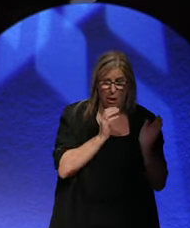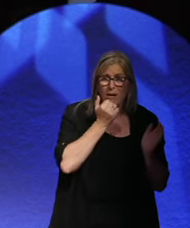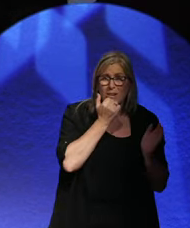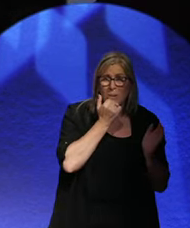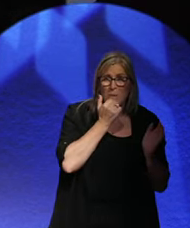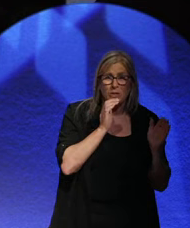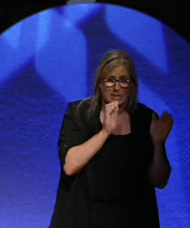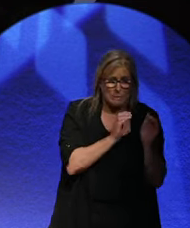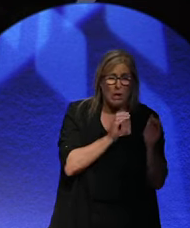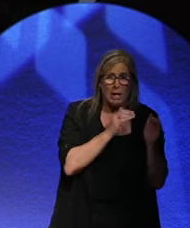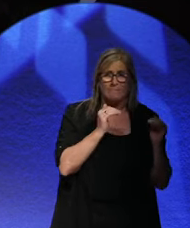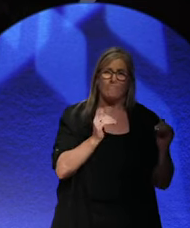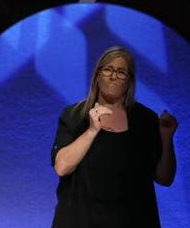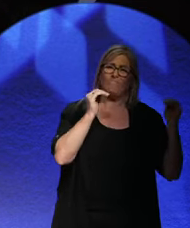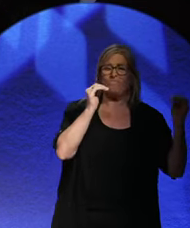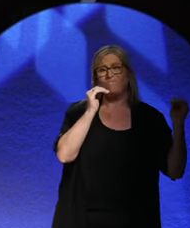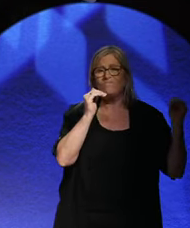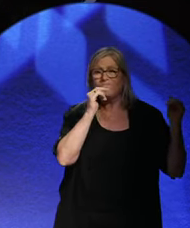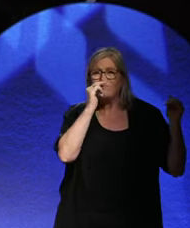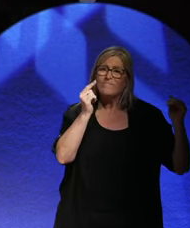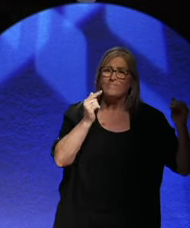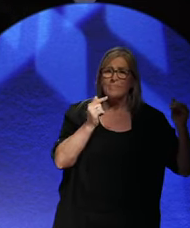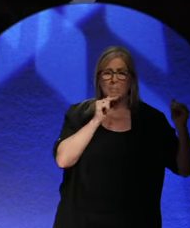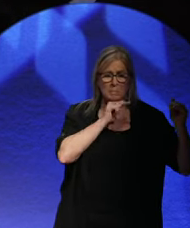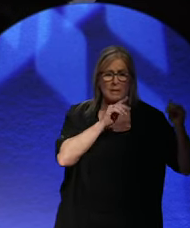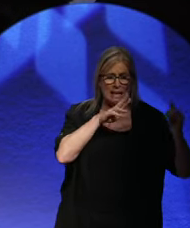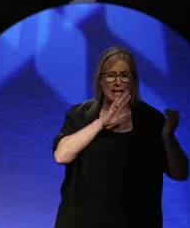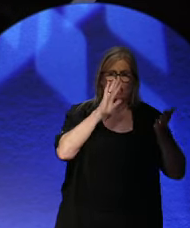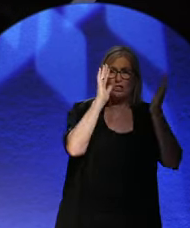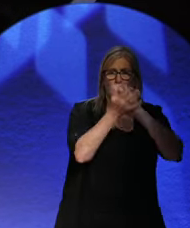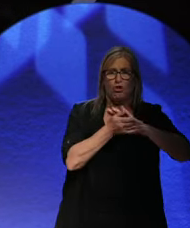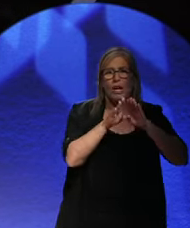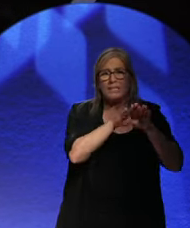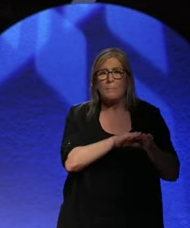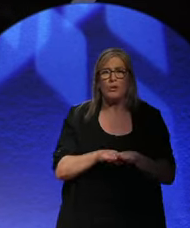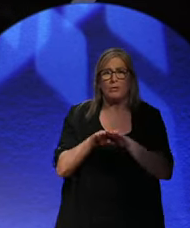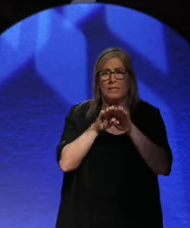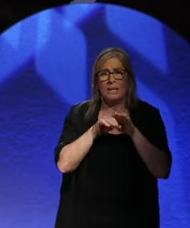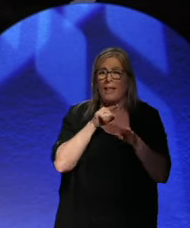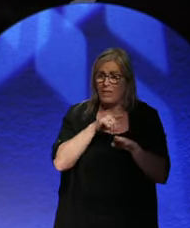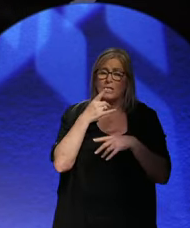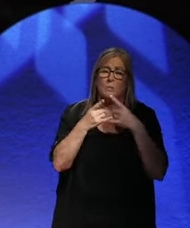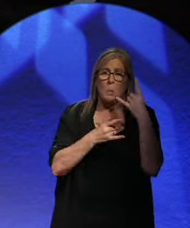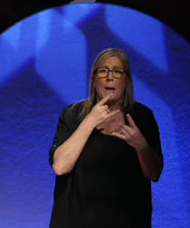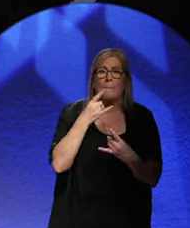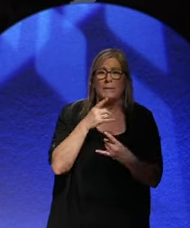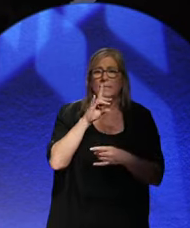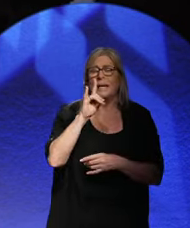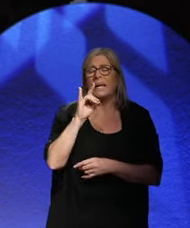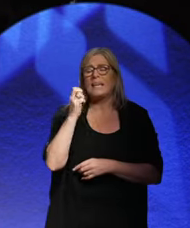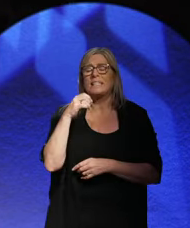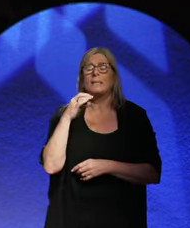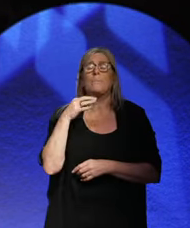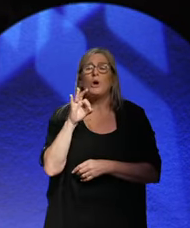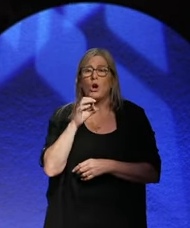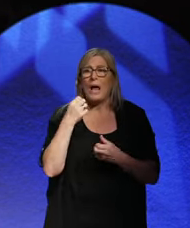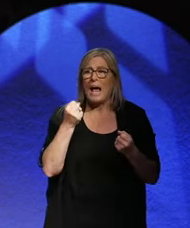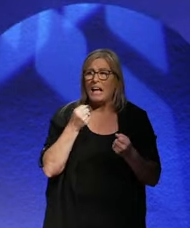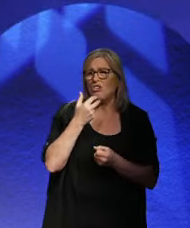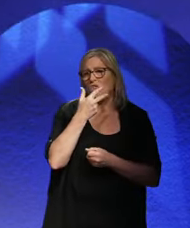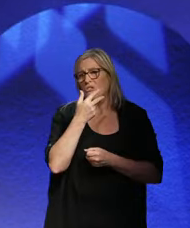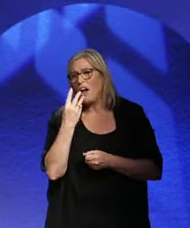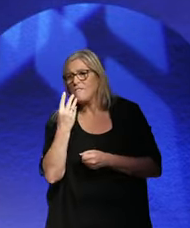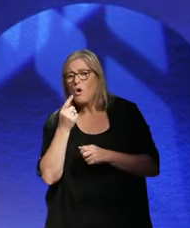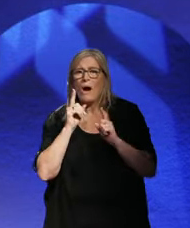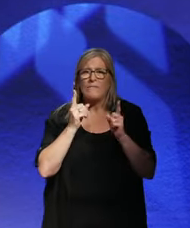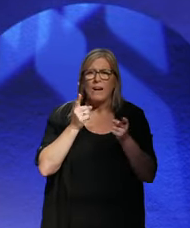sort of elite people can destroy a democracy. But this is what happened. Hindenburg has three or four advisers. One of